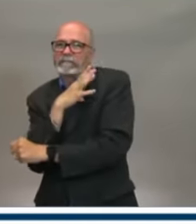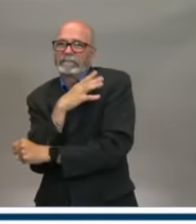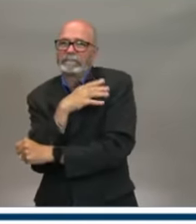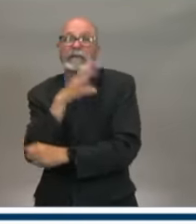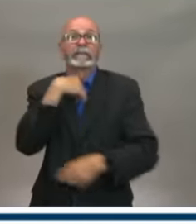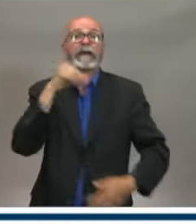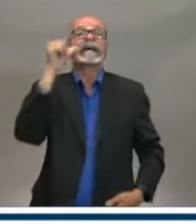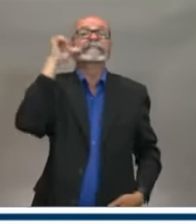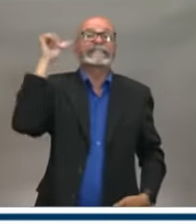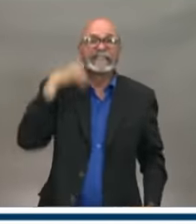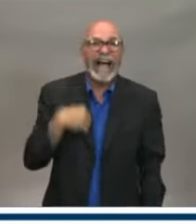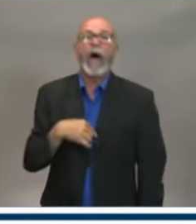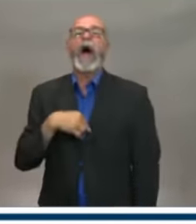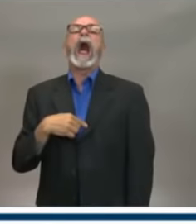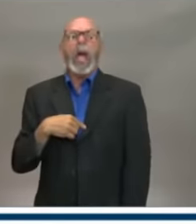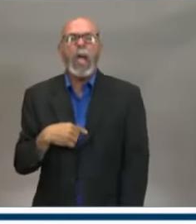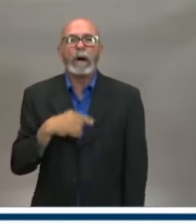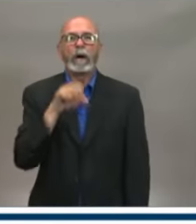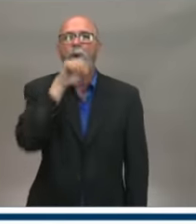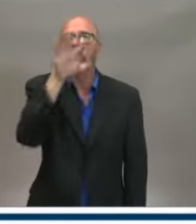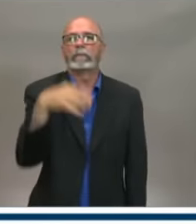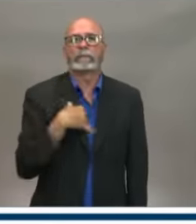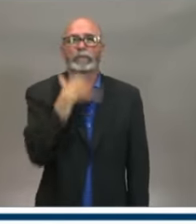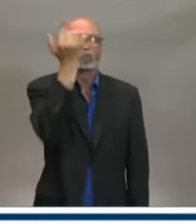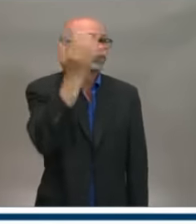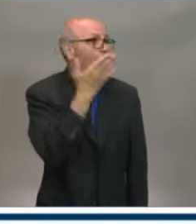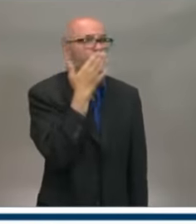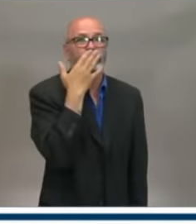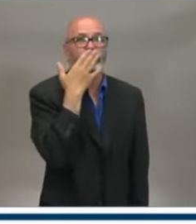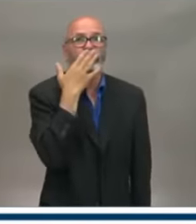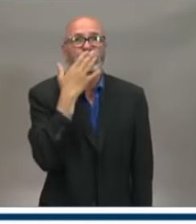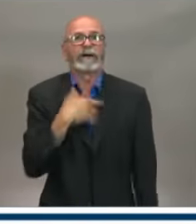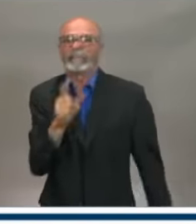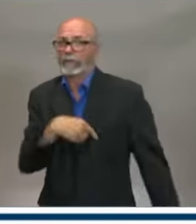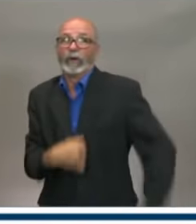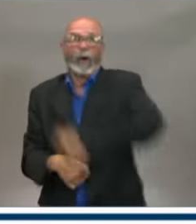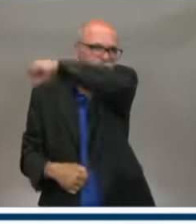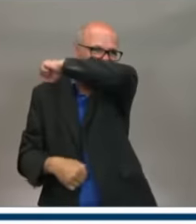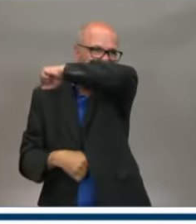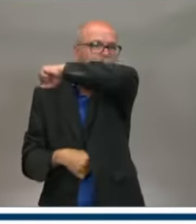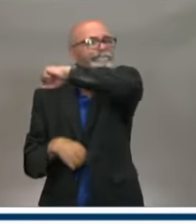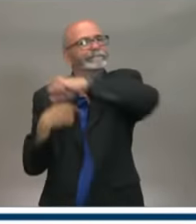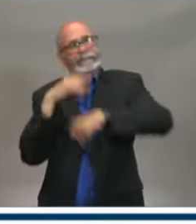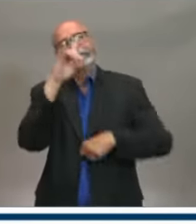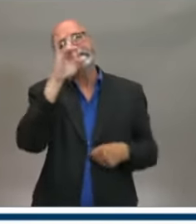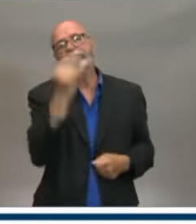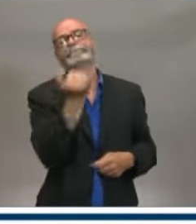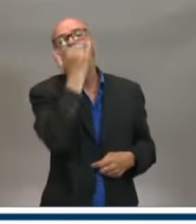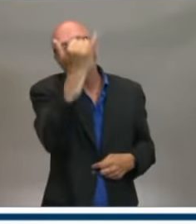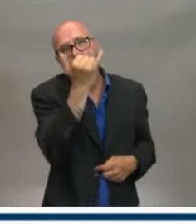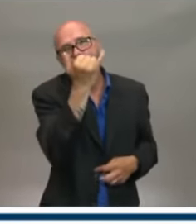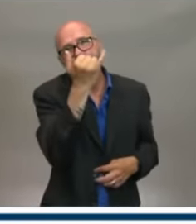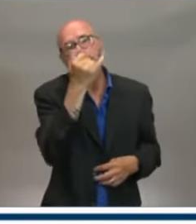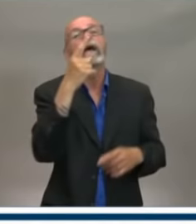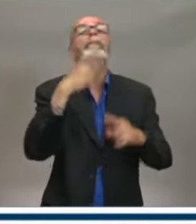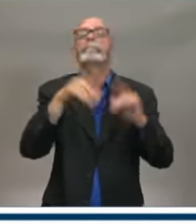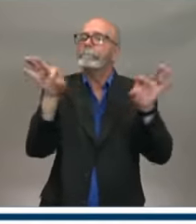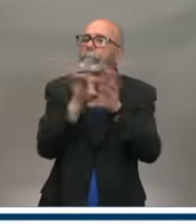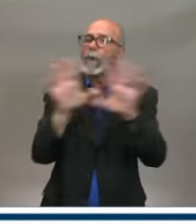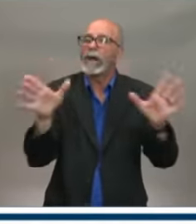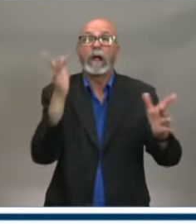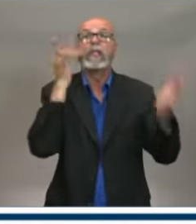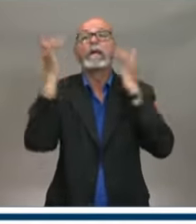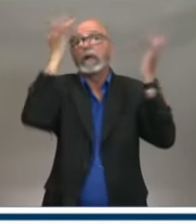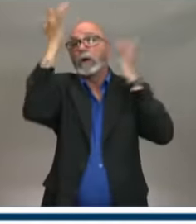my apologies. I make mistakes. It's important that people avoid touching their face. Limiting non-essential